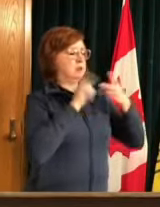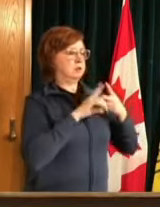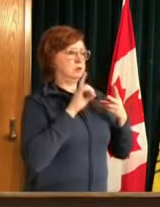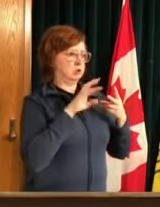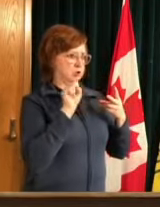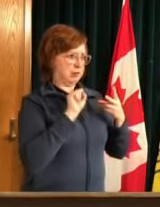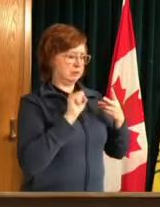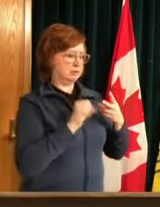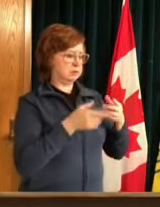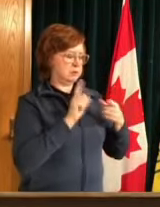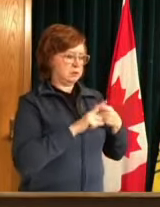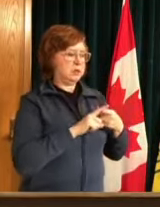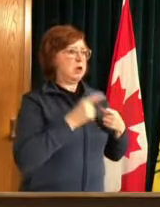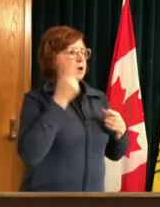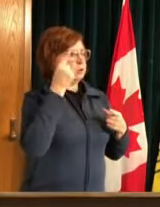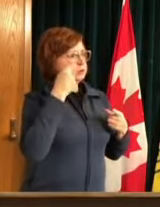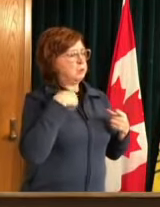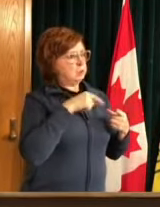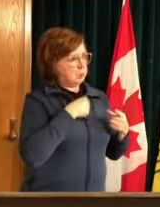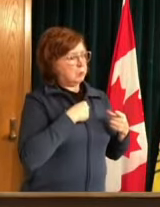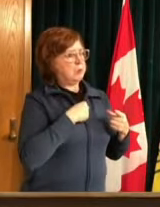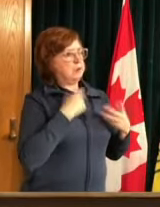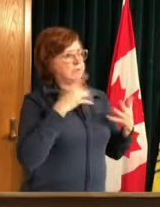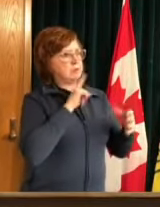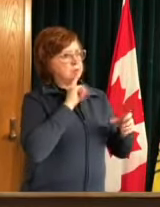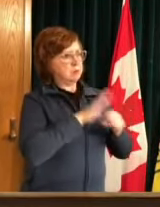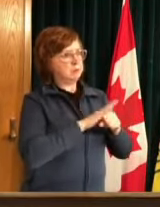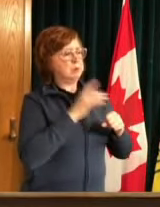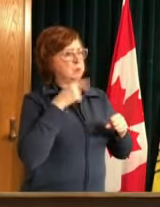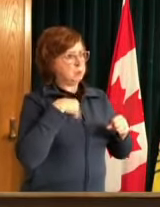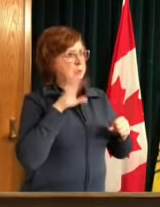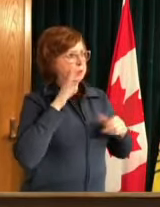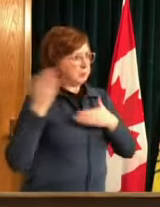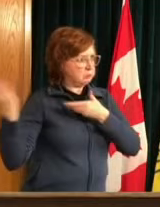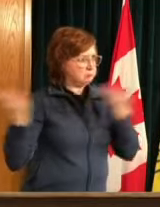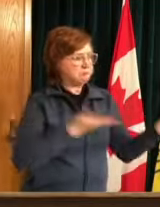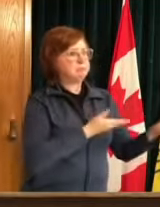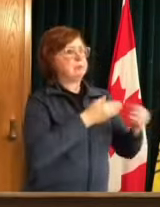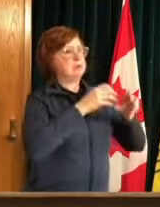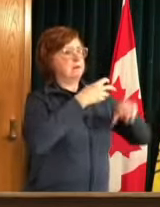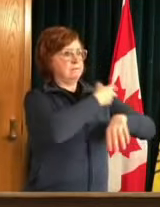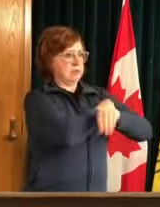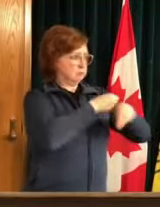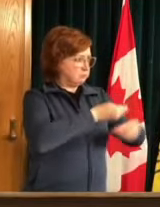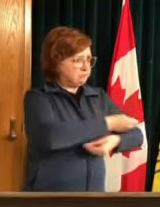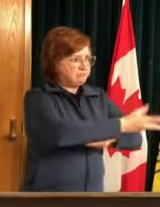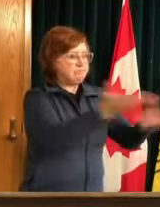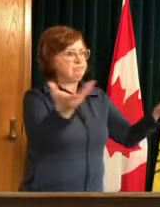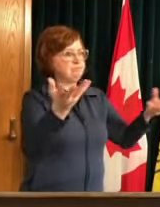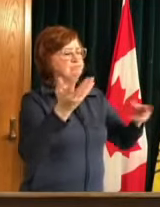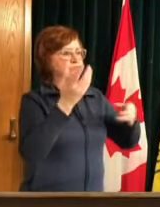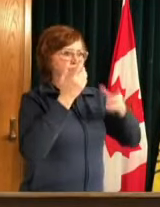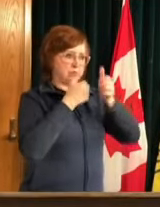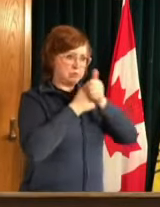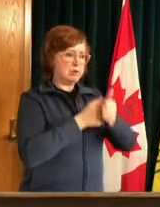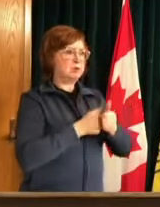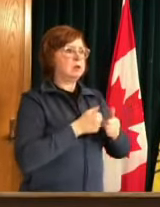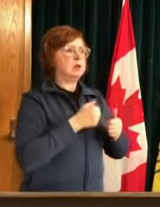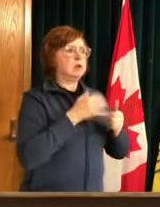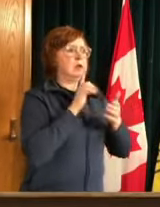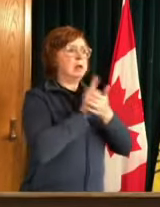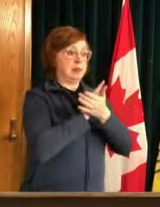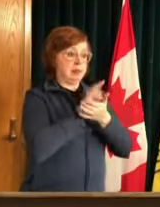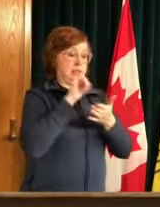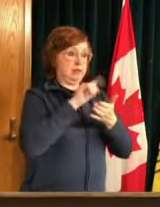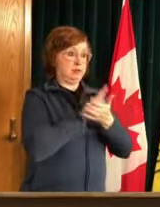the nation-leading capacity of delivering vaccines that we have here in saskatchewan in fact this week we're adding our pharmaceuticals capacity